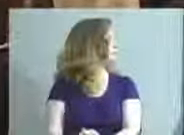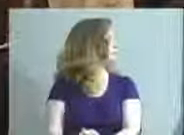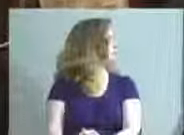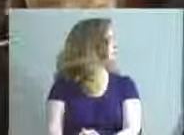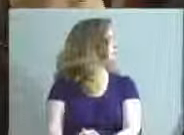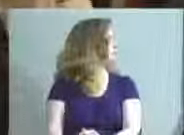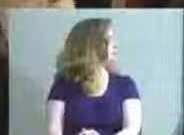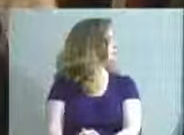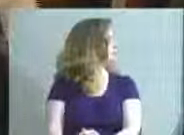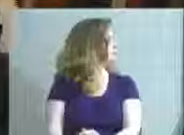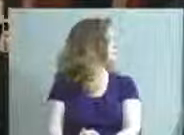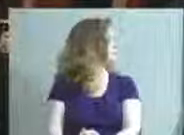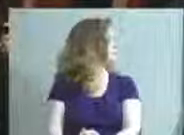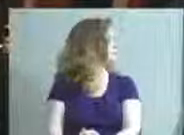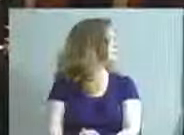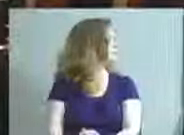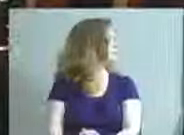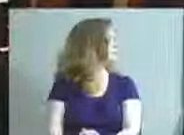to happen